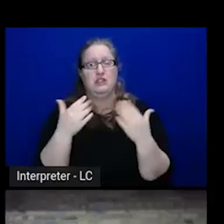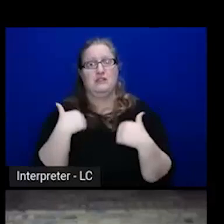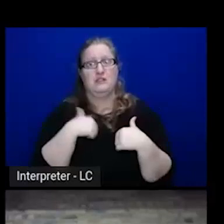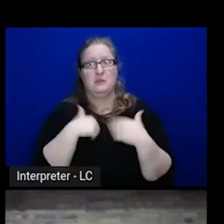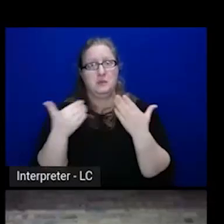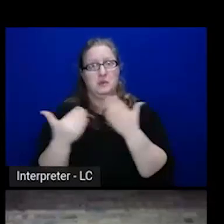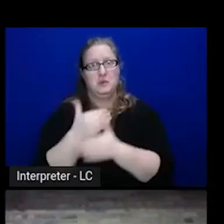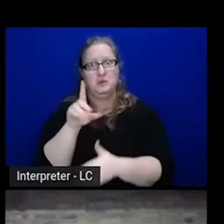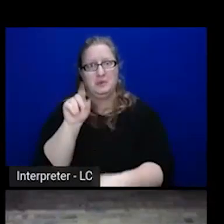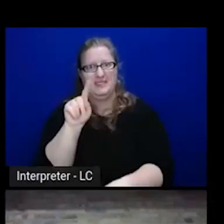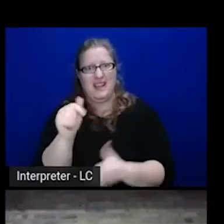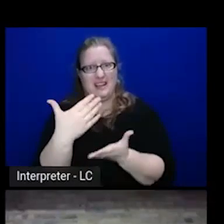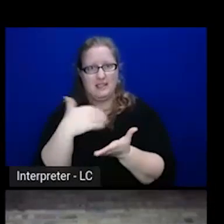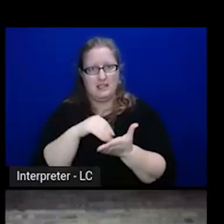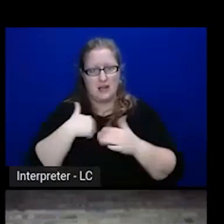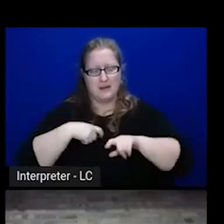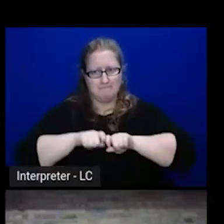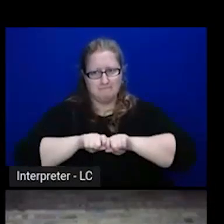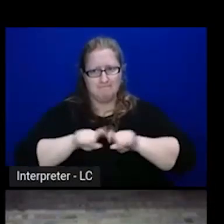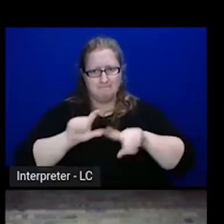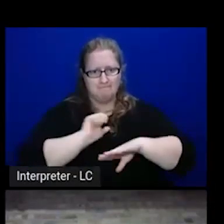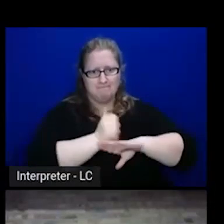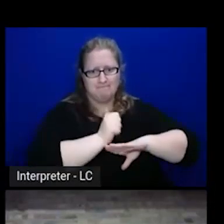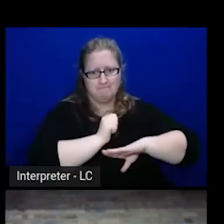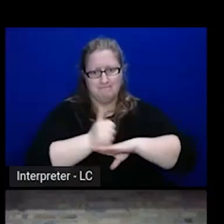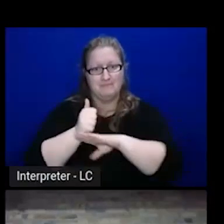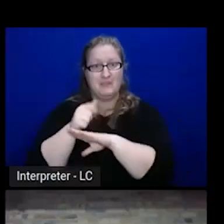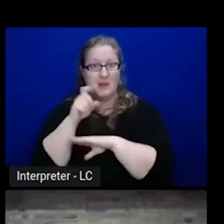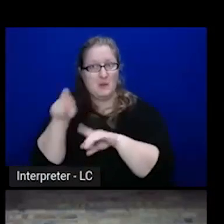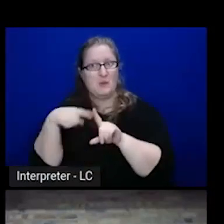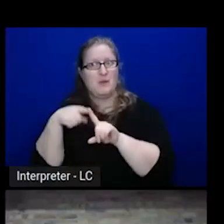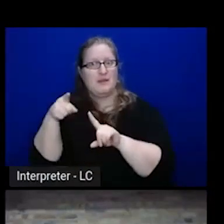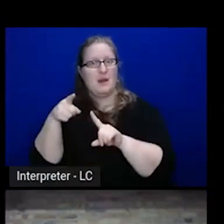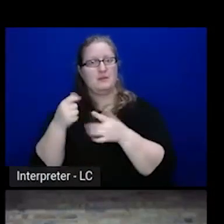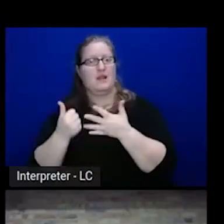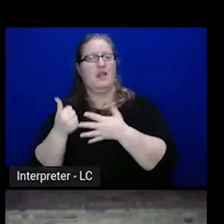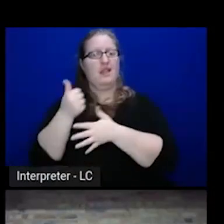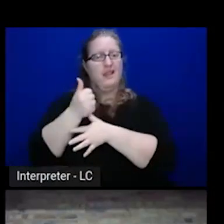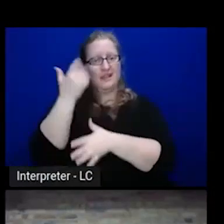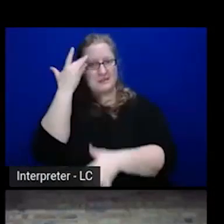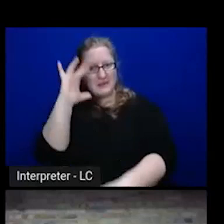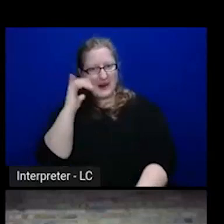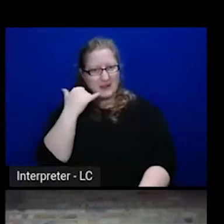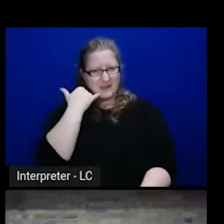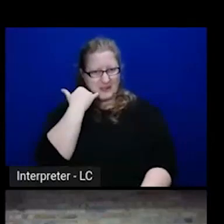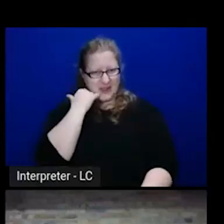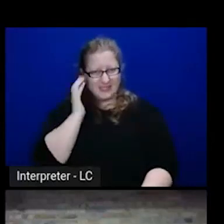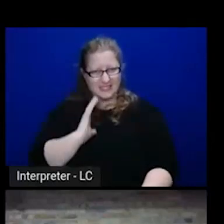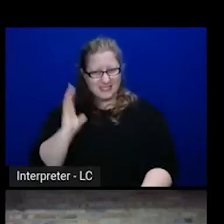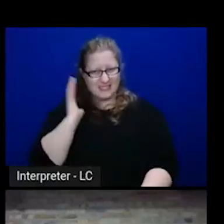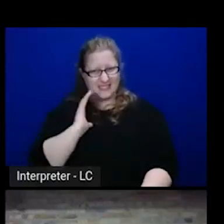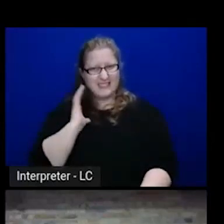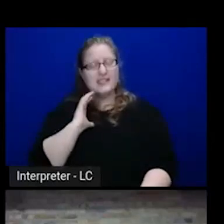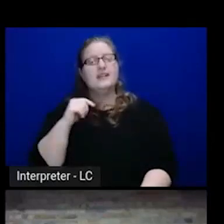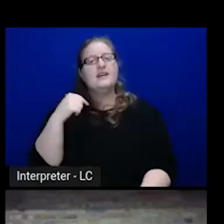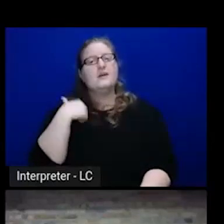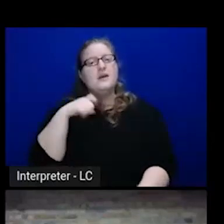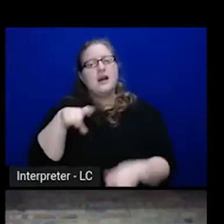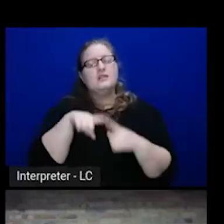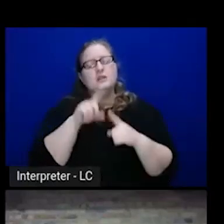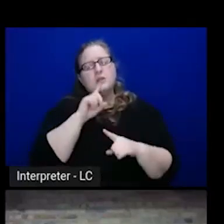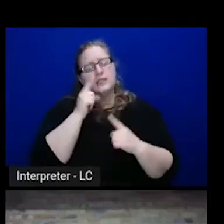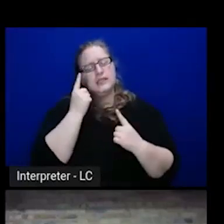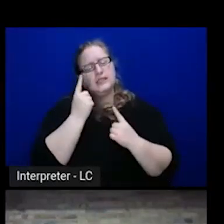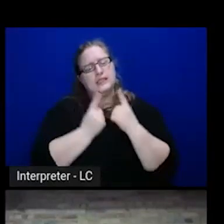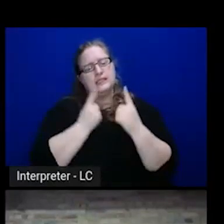back when Blackberry was king of the smartphones and we always had to take consideration to those services that were running in